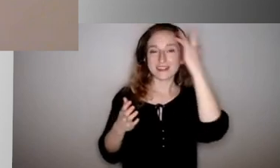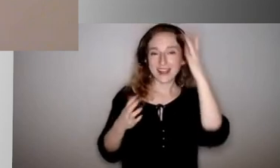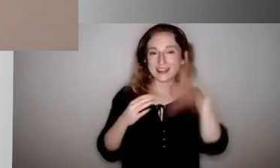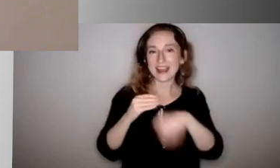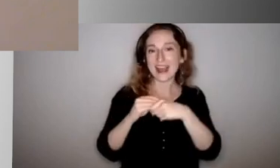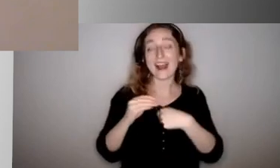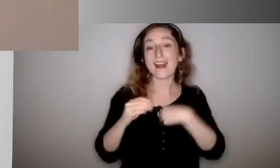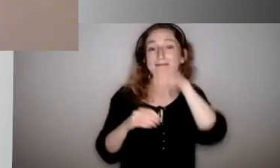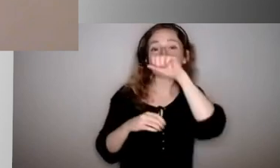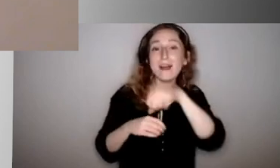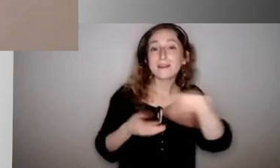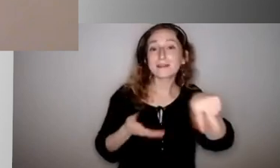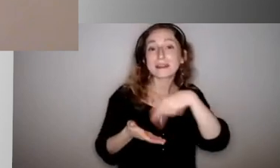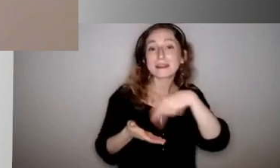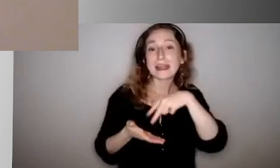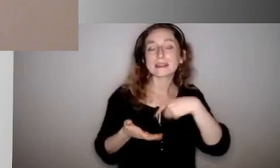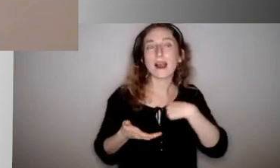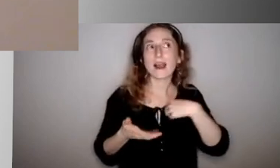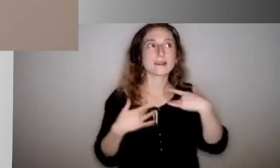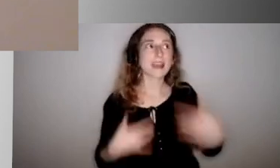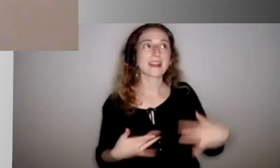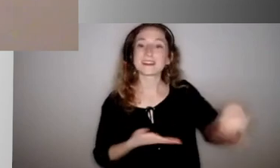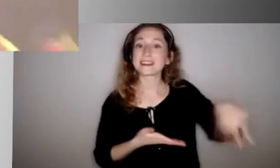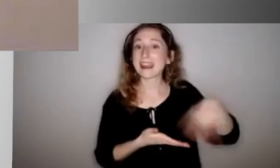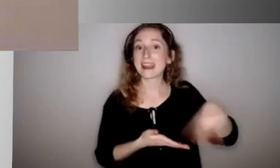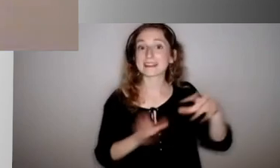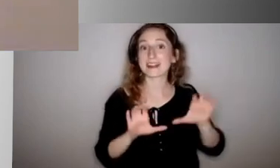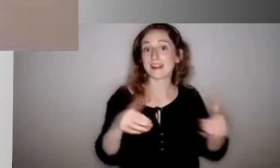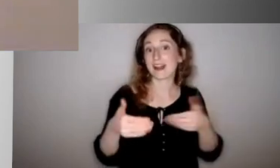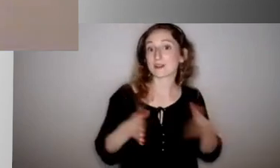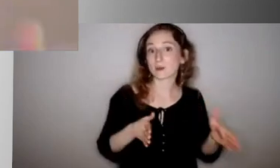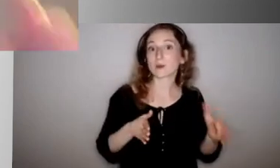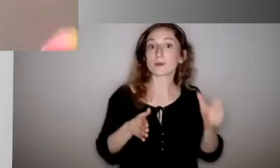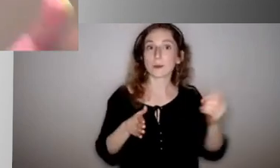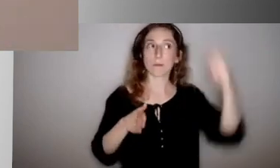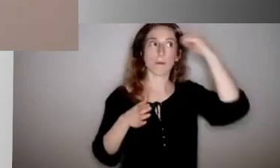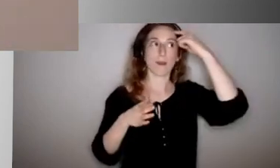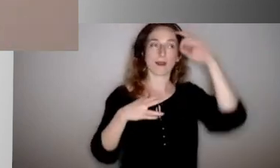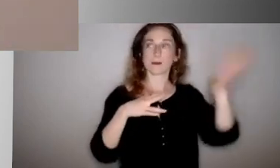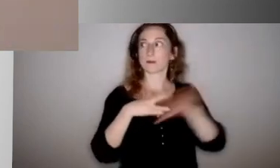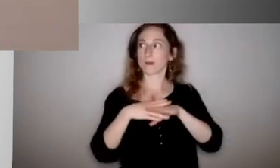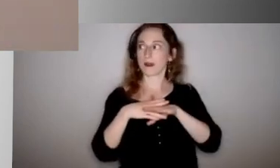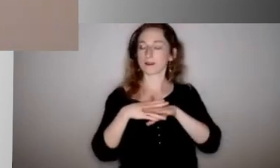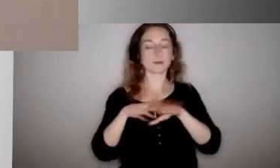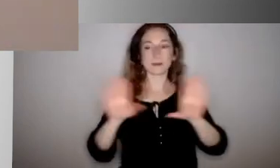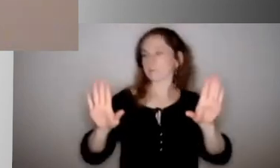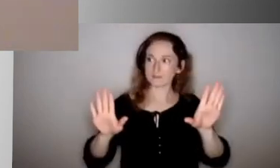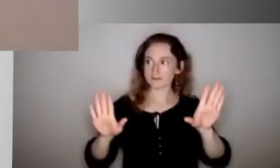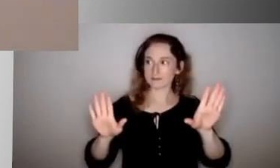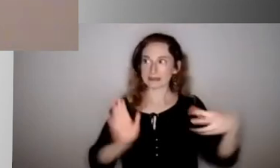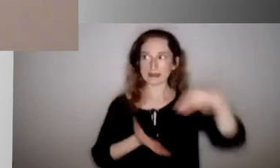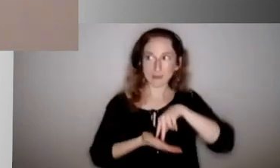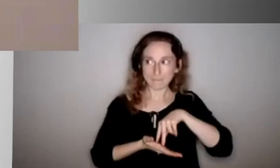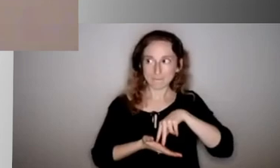to dance and I typically dance a lot in my classroom. So that'll be a perfect way to like have brain breaks too, if the students just stand up right, right behind their desk.